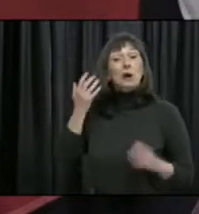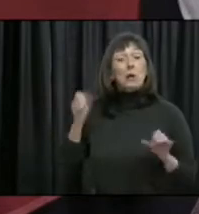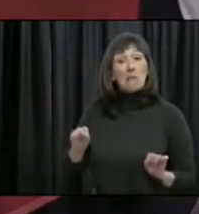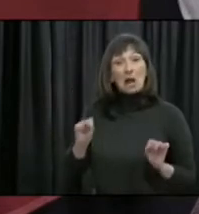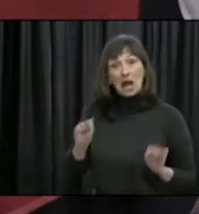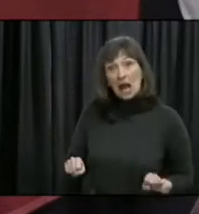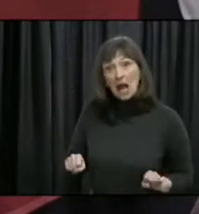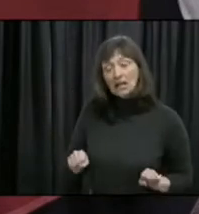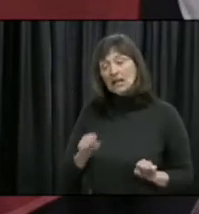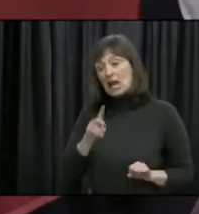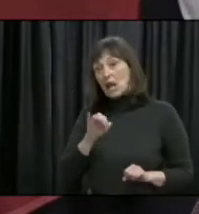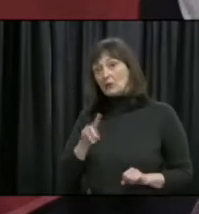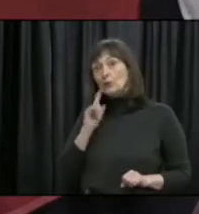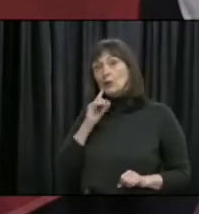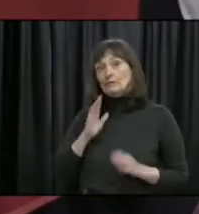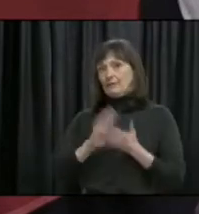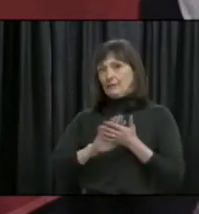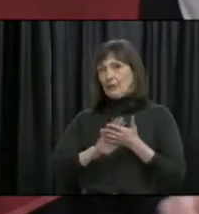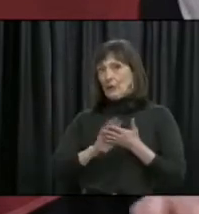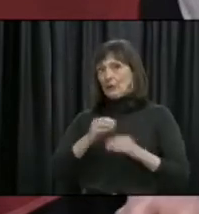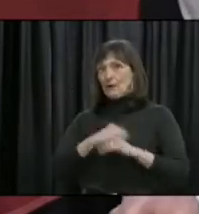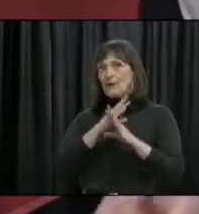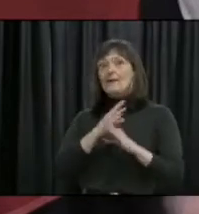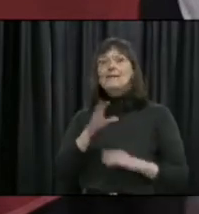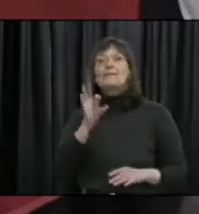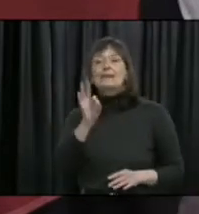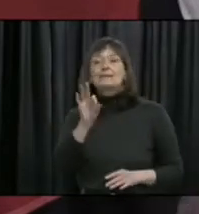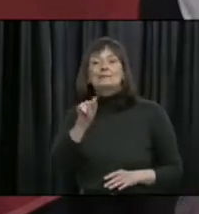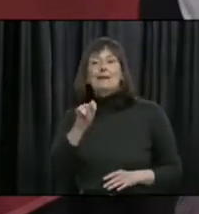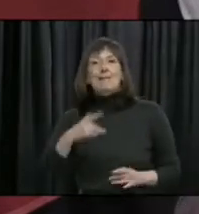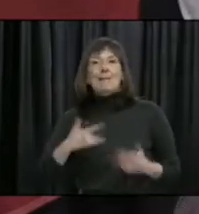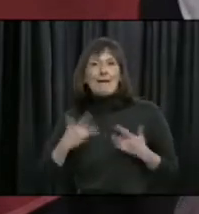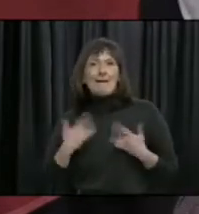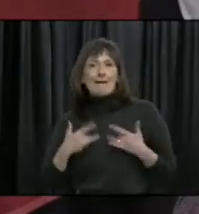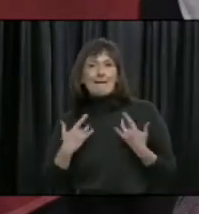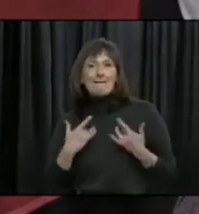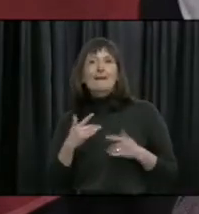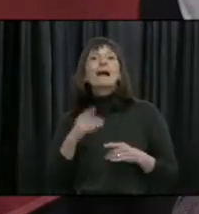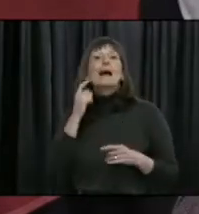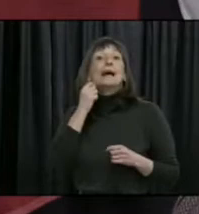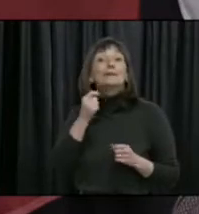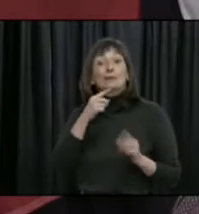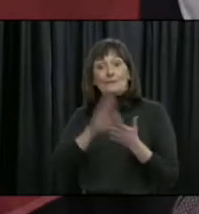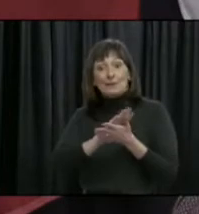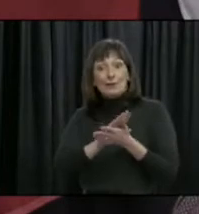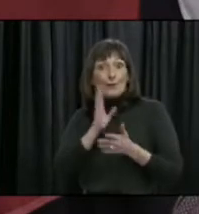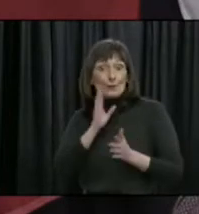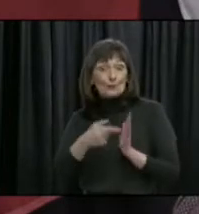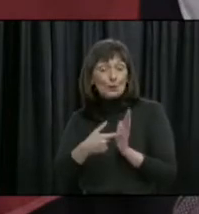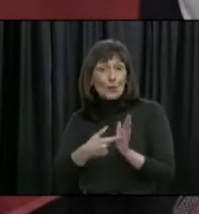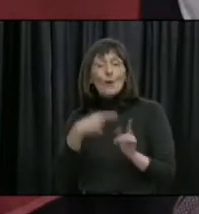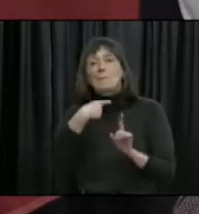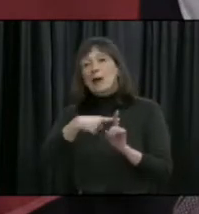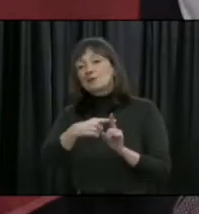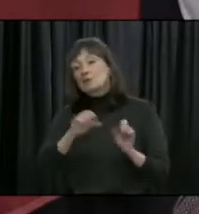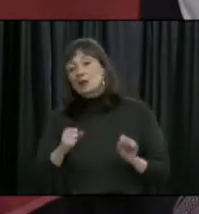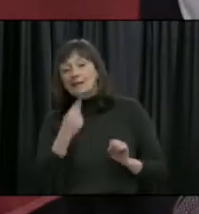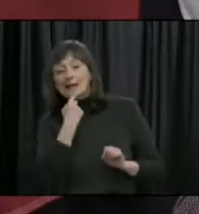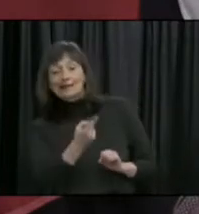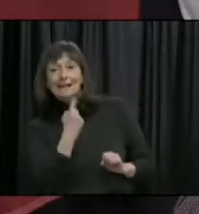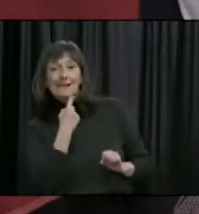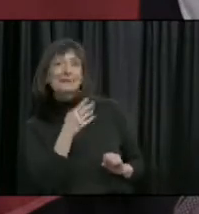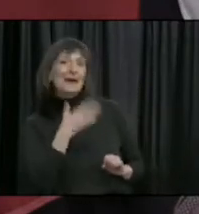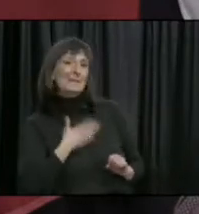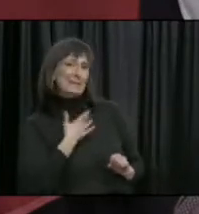where Andrew will have a video this weekend. And you can also send him a happy birthday. Now, it's wonderful to see